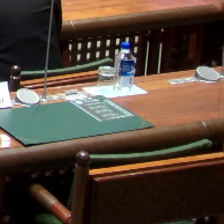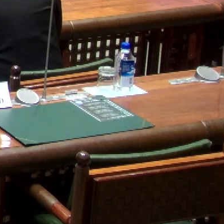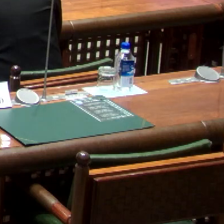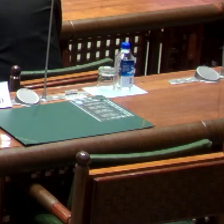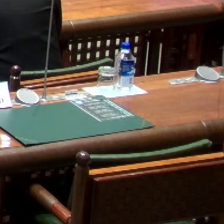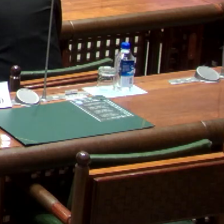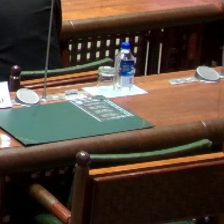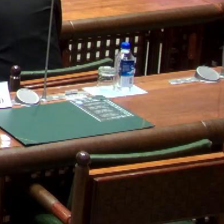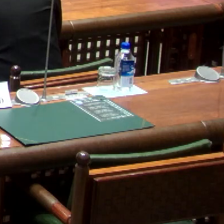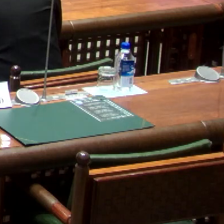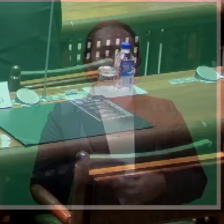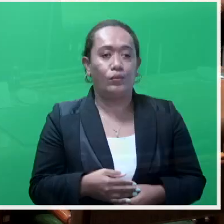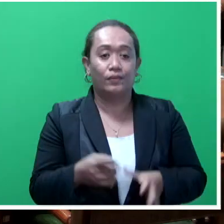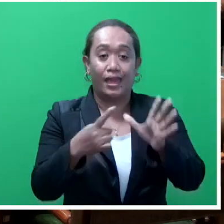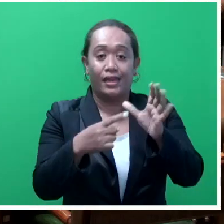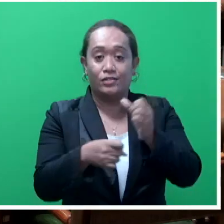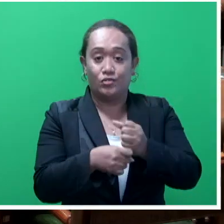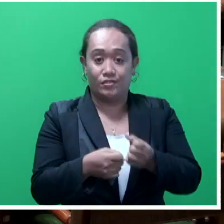Thank you, Mr Speaker, sir, Mr Speaker, sir.